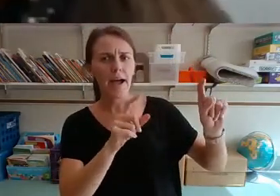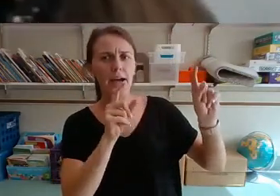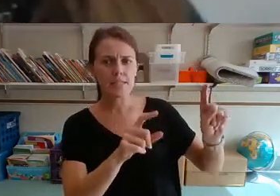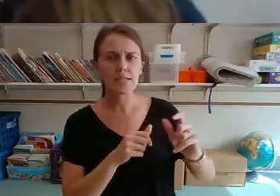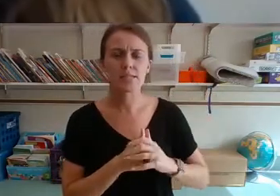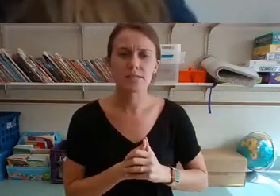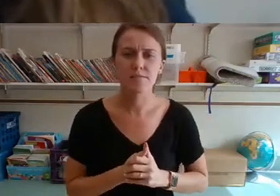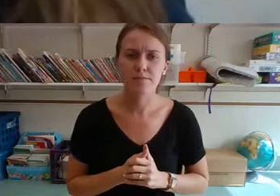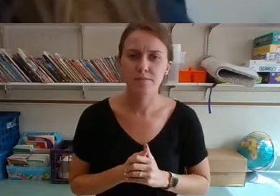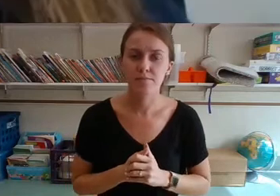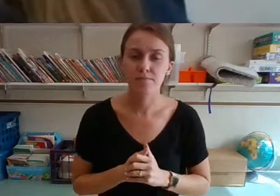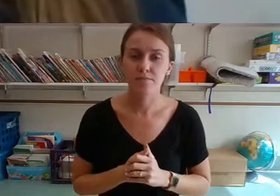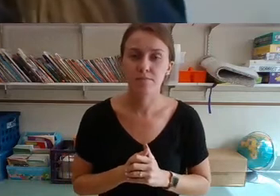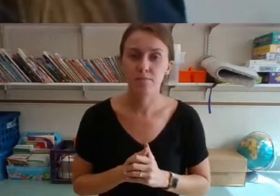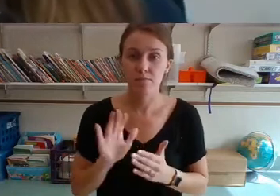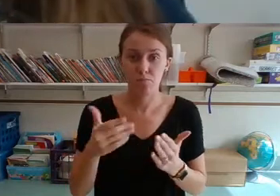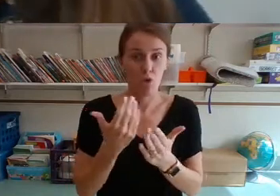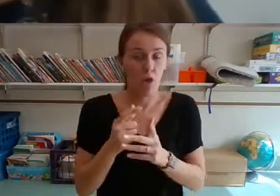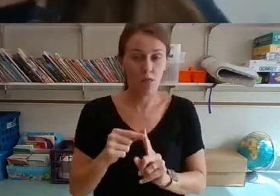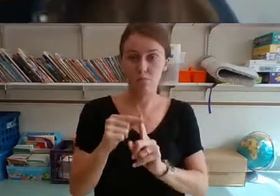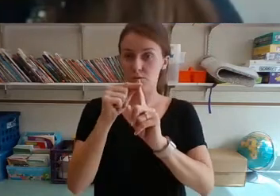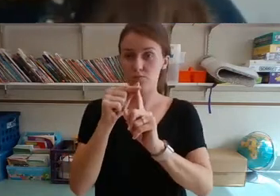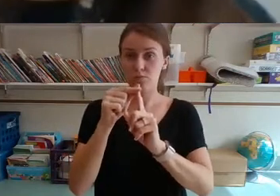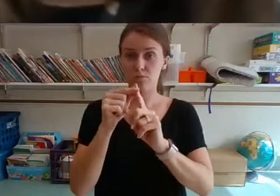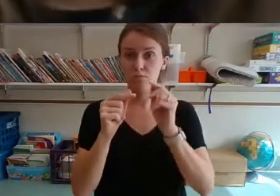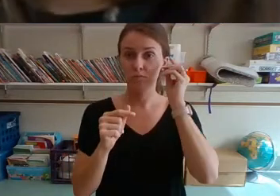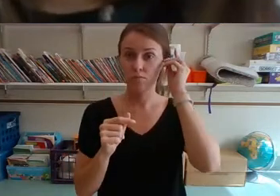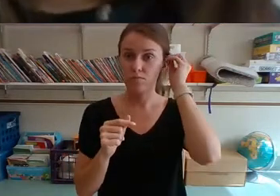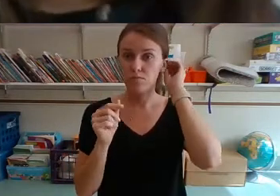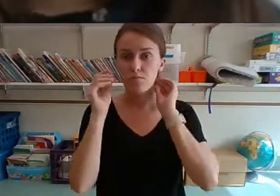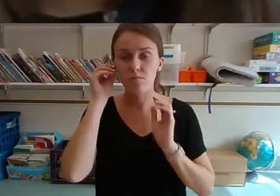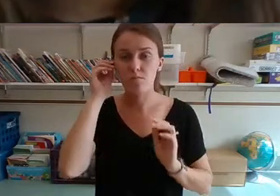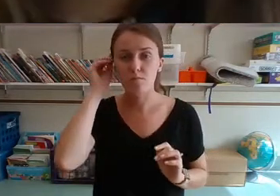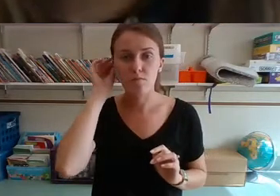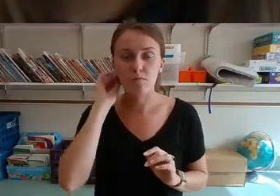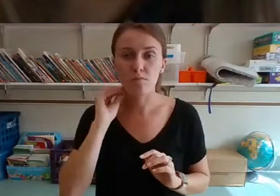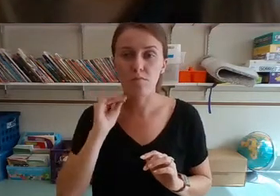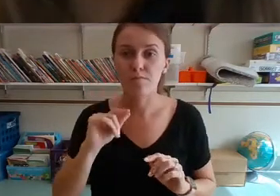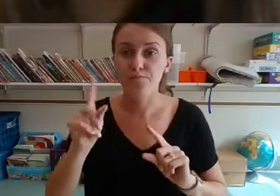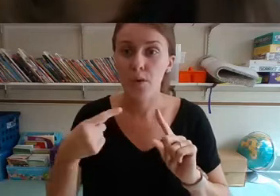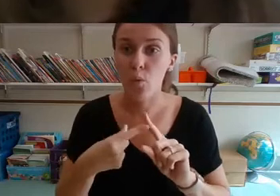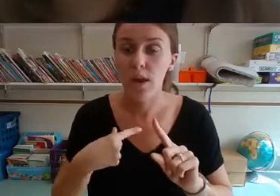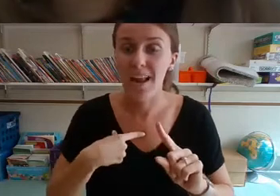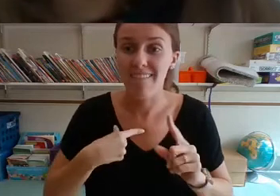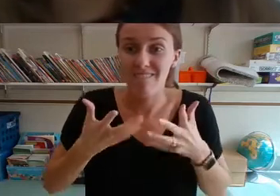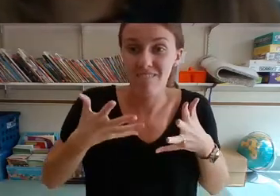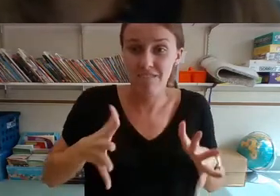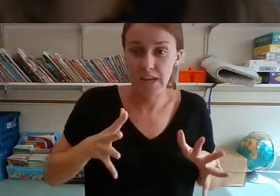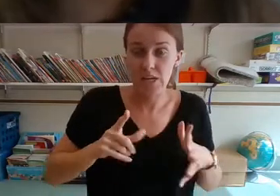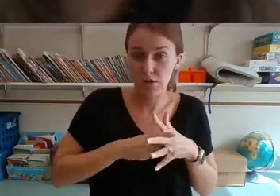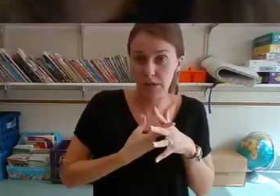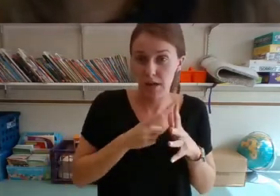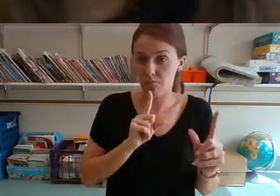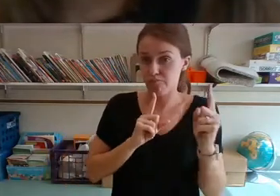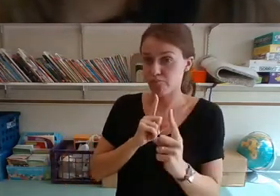That's good. We're all special. We're all unique. And when I finally finished, I began to walk away.